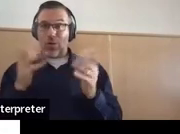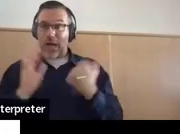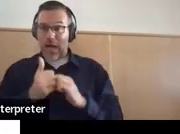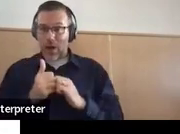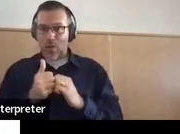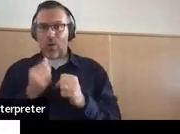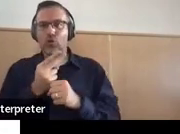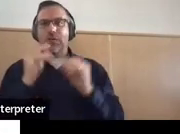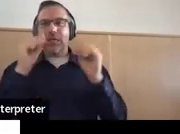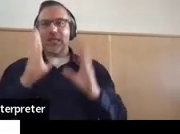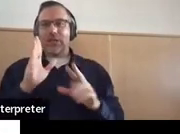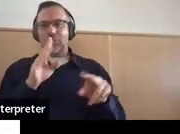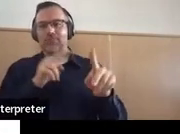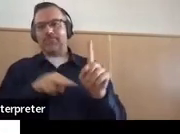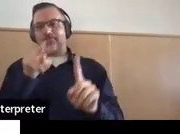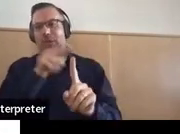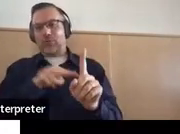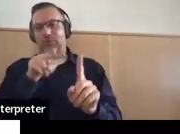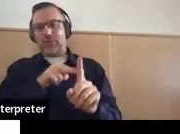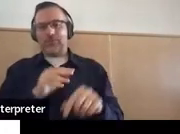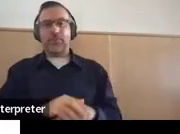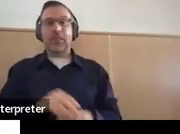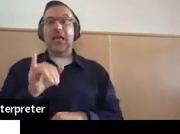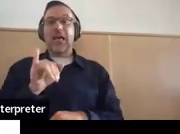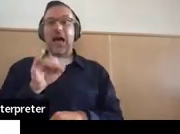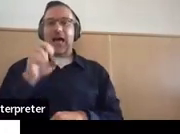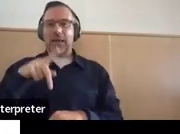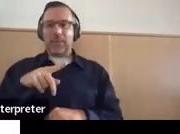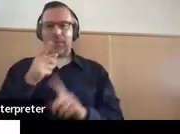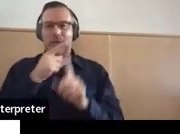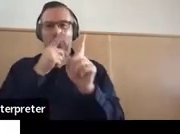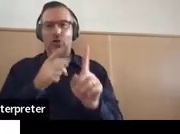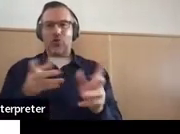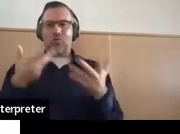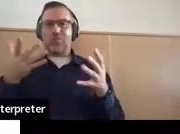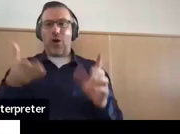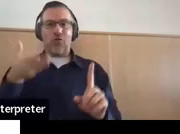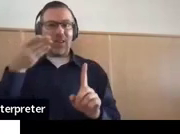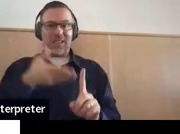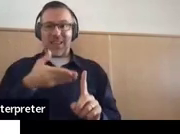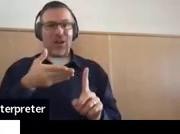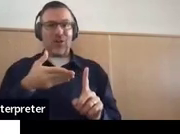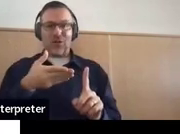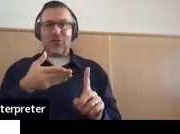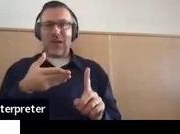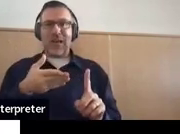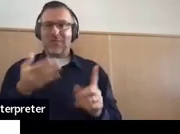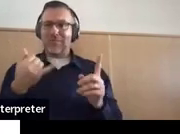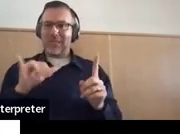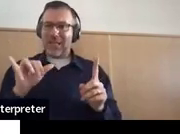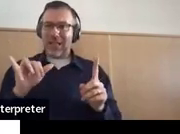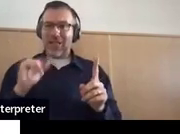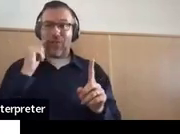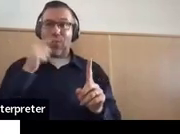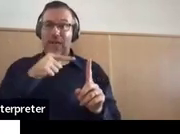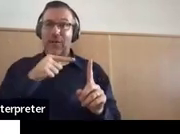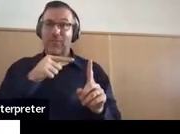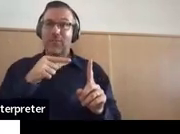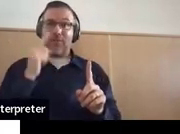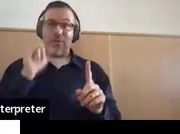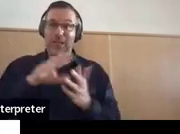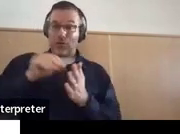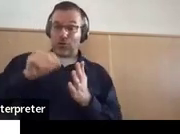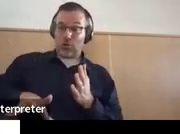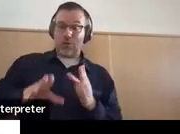goal that was already in his IEP, and it makes perfect sense that to be successful, aligning